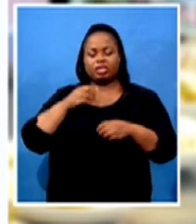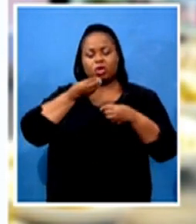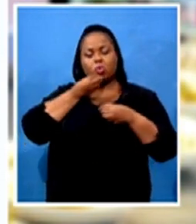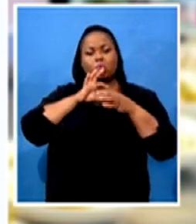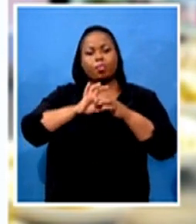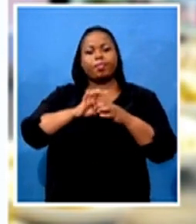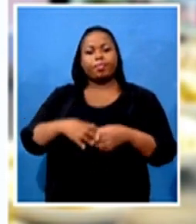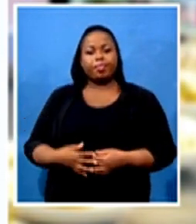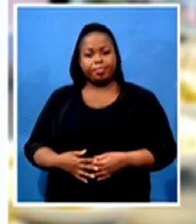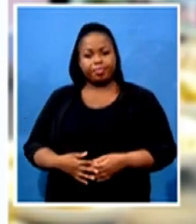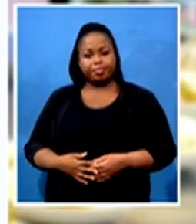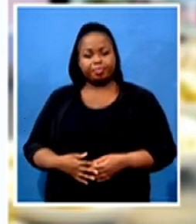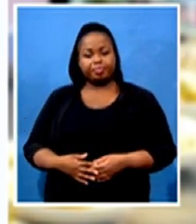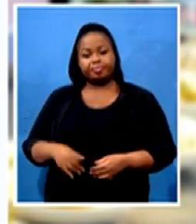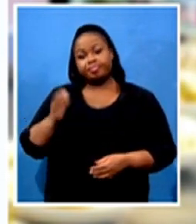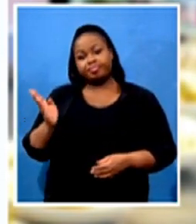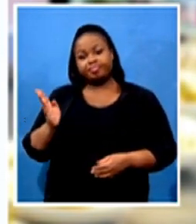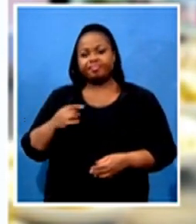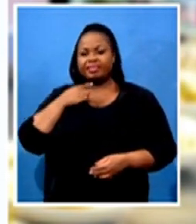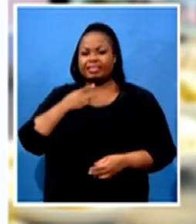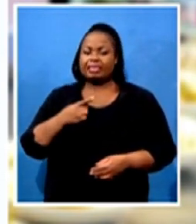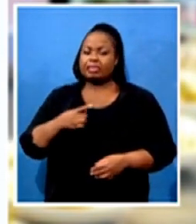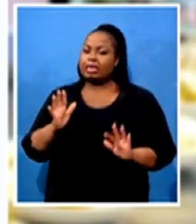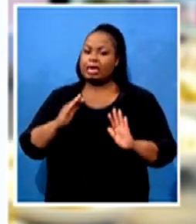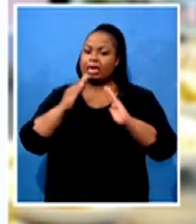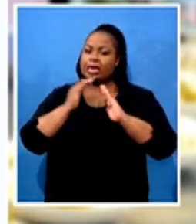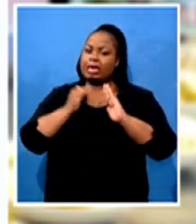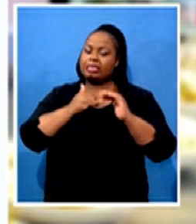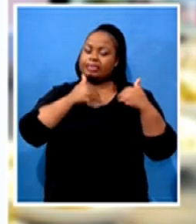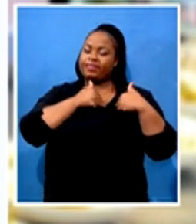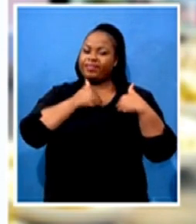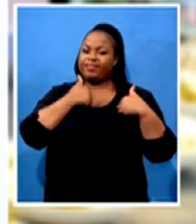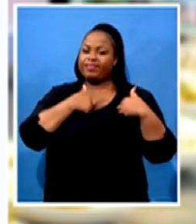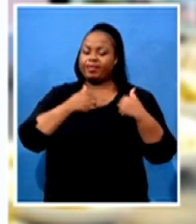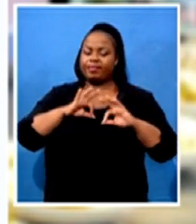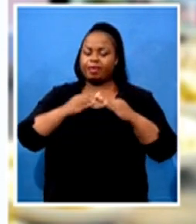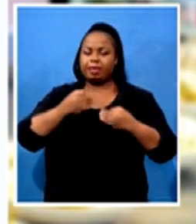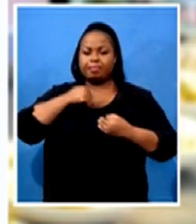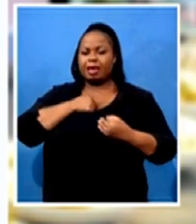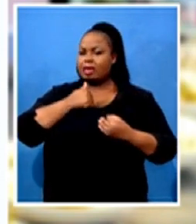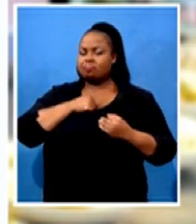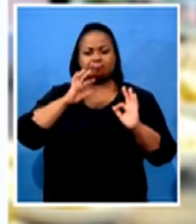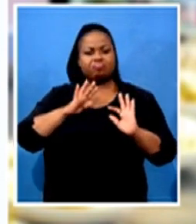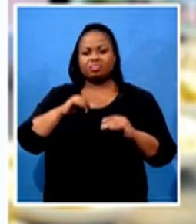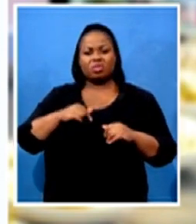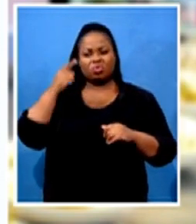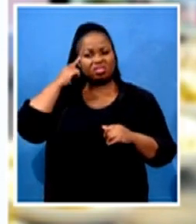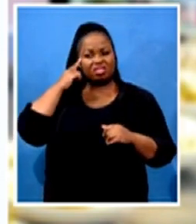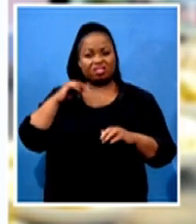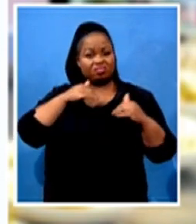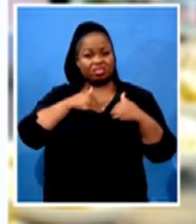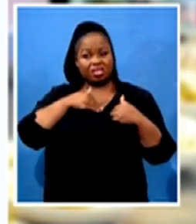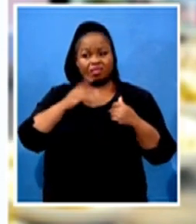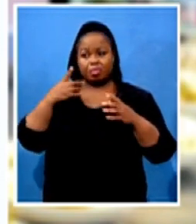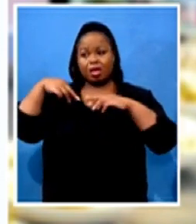saying, No, staying at home is much safer for me and my family. I don't think it will be 100% safe, so we'll rather cook and